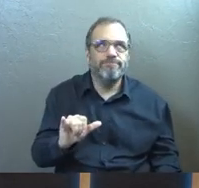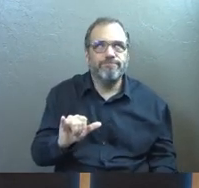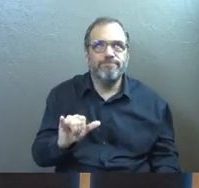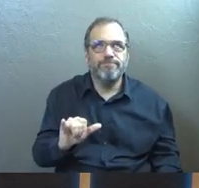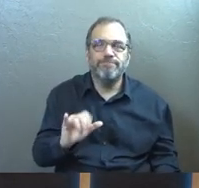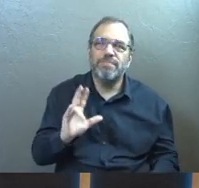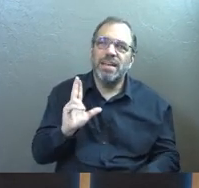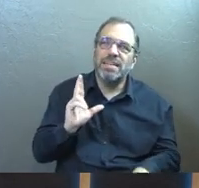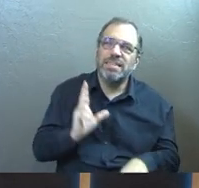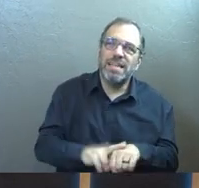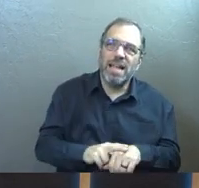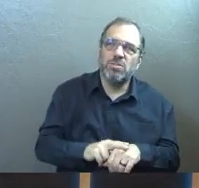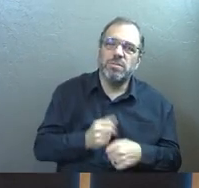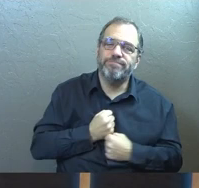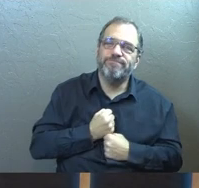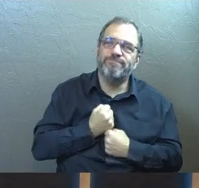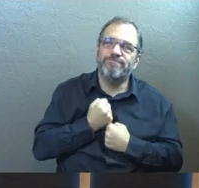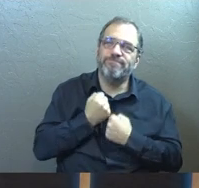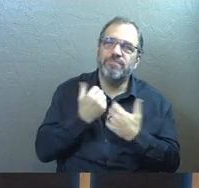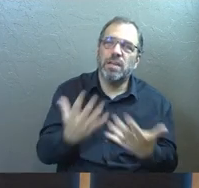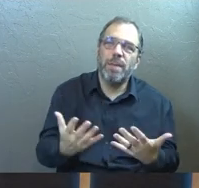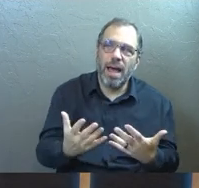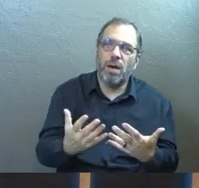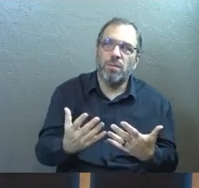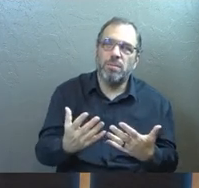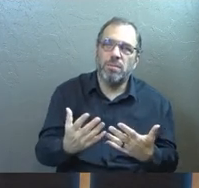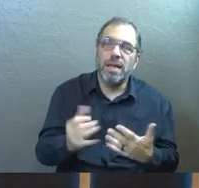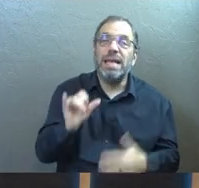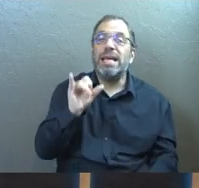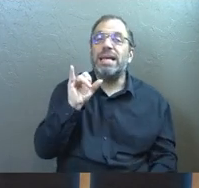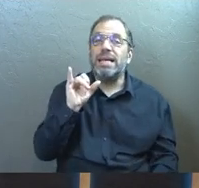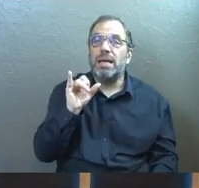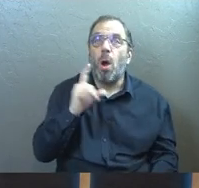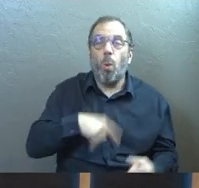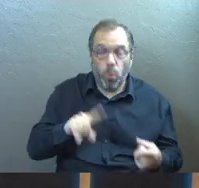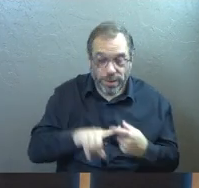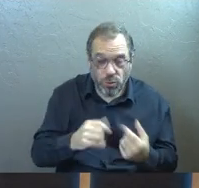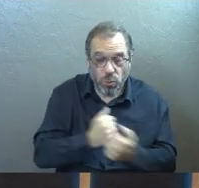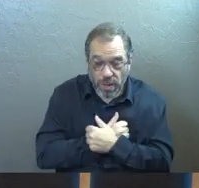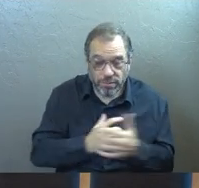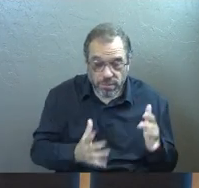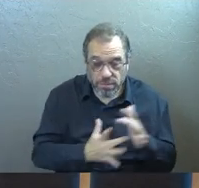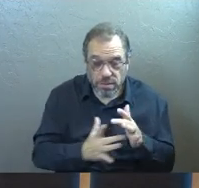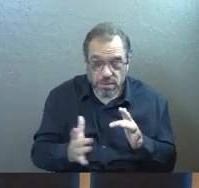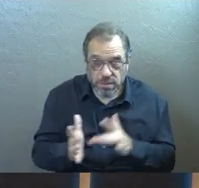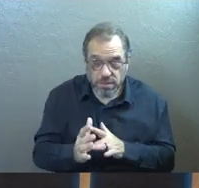naturally come out of you when you love him. And